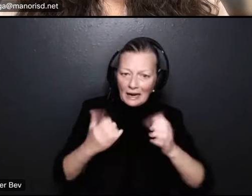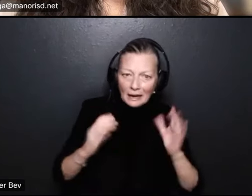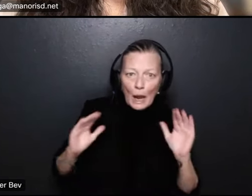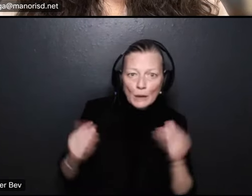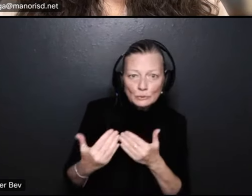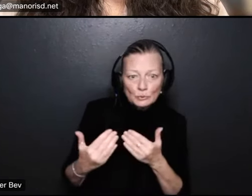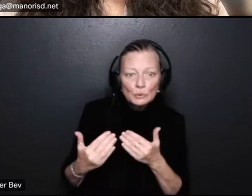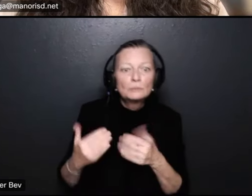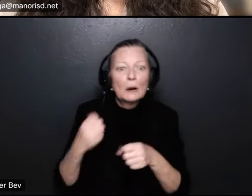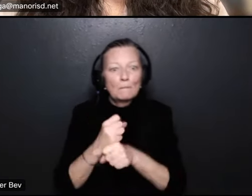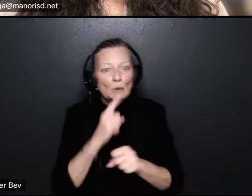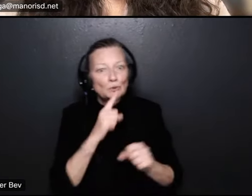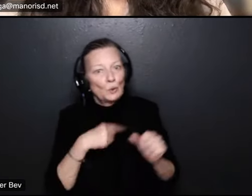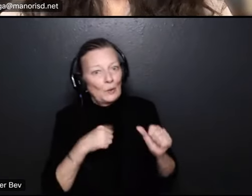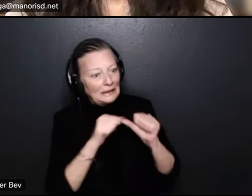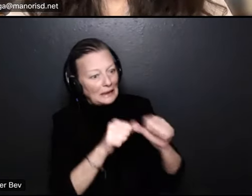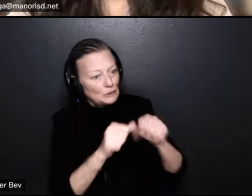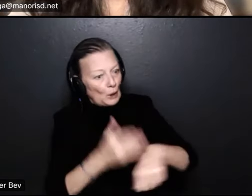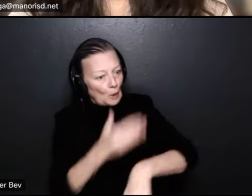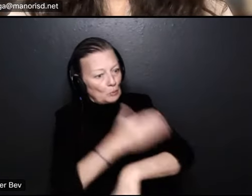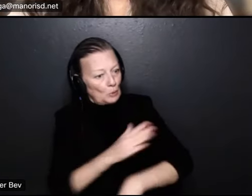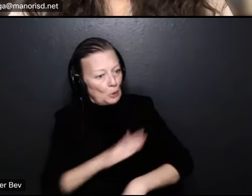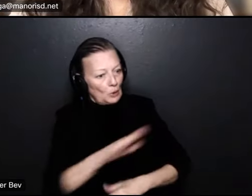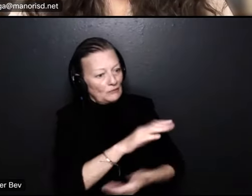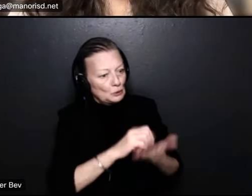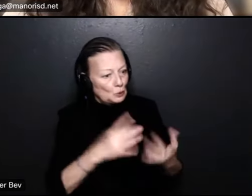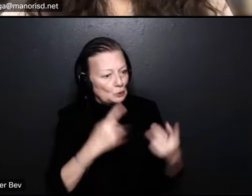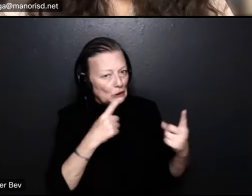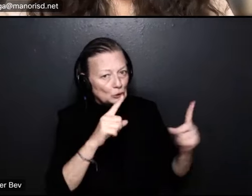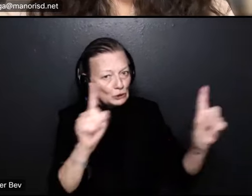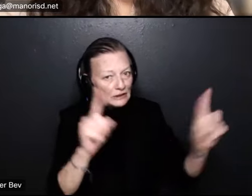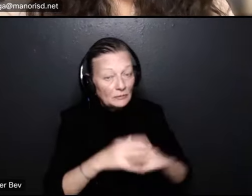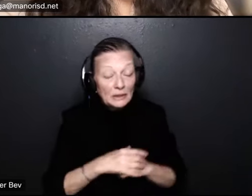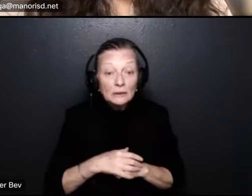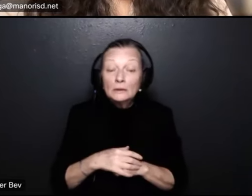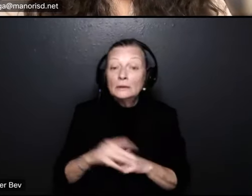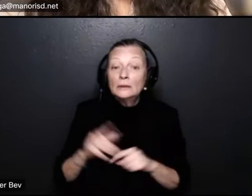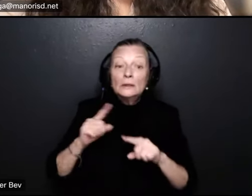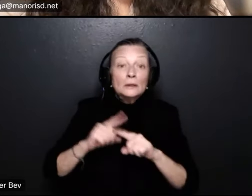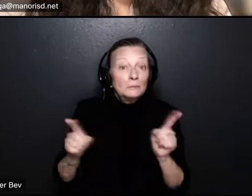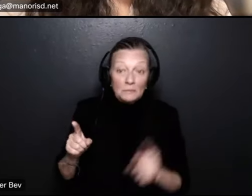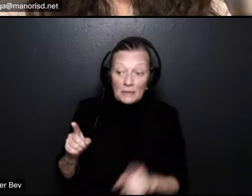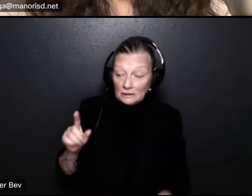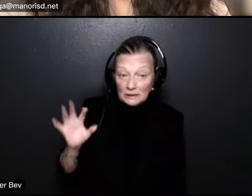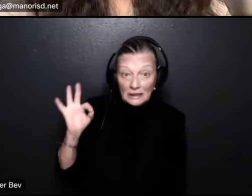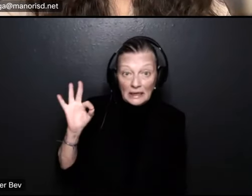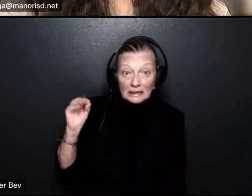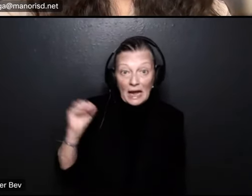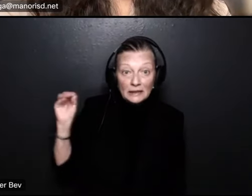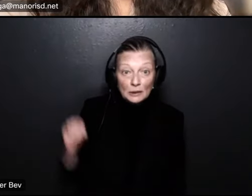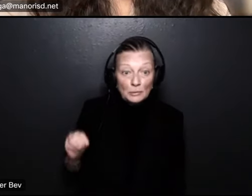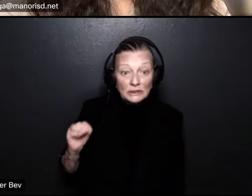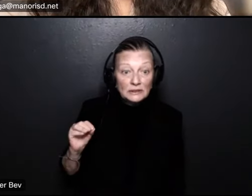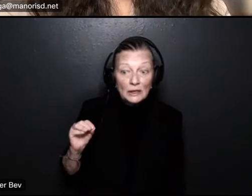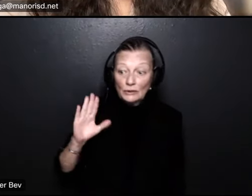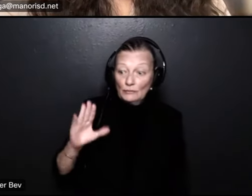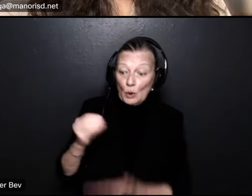we can continue to improve upon our student achievement um but it's inevitable when ninety percent of your your